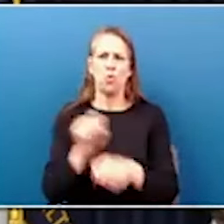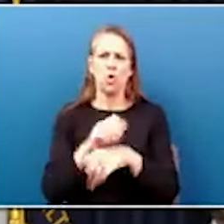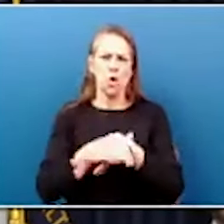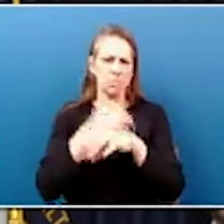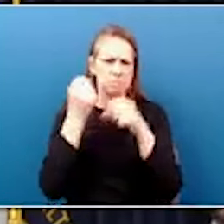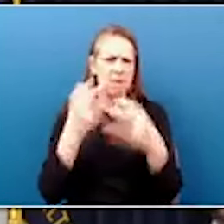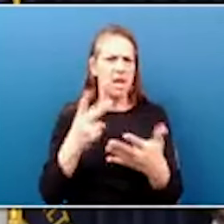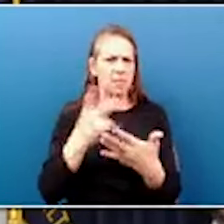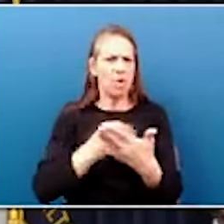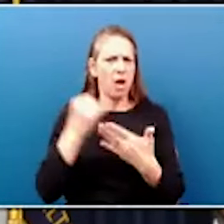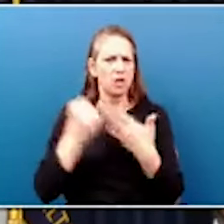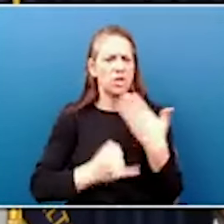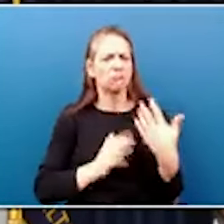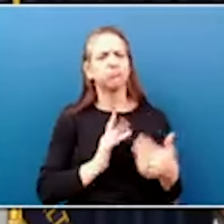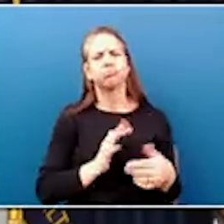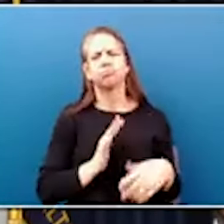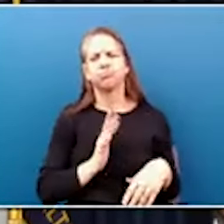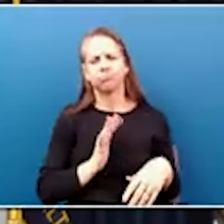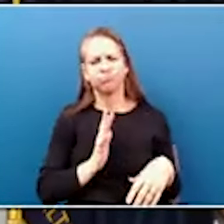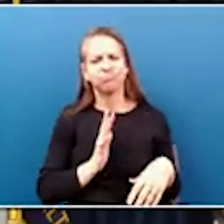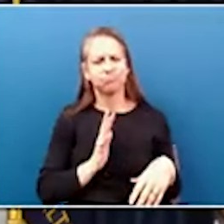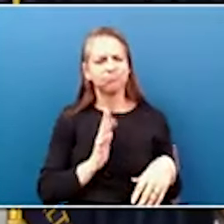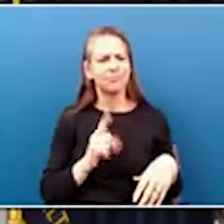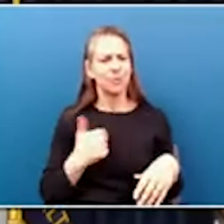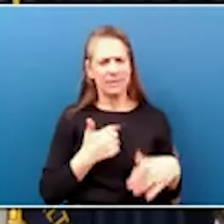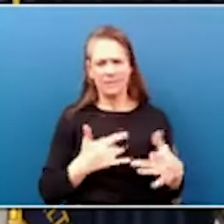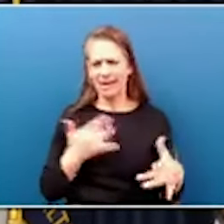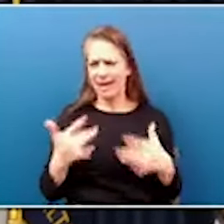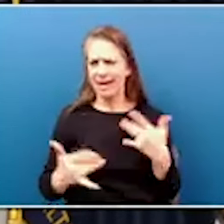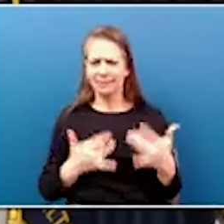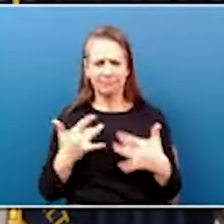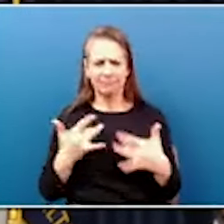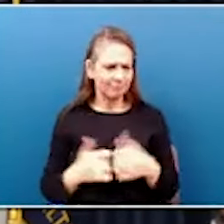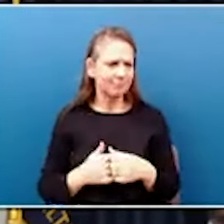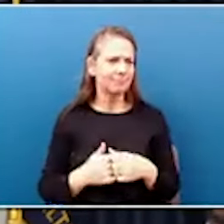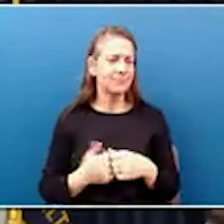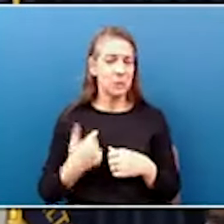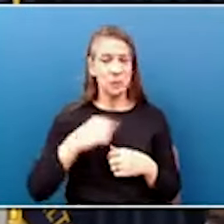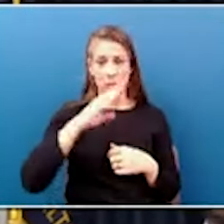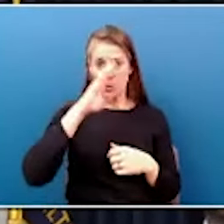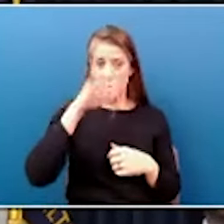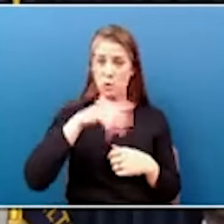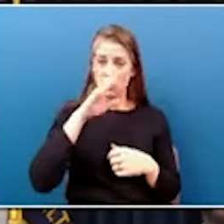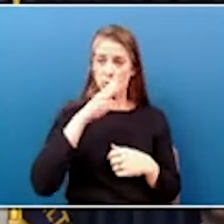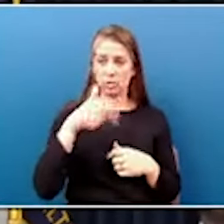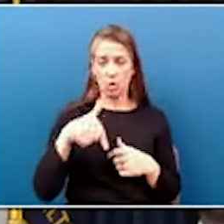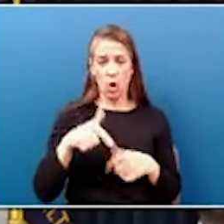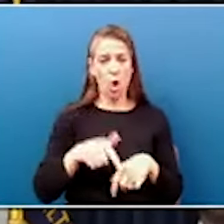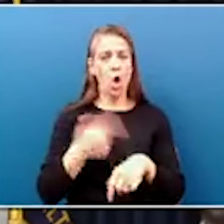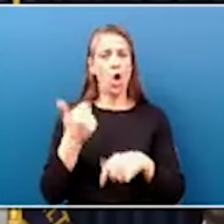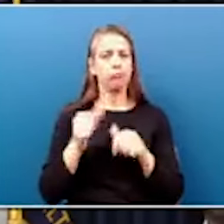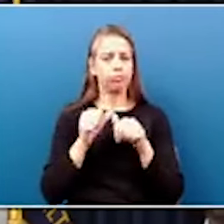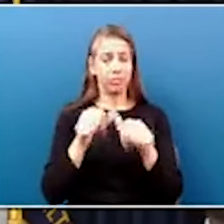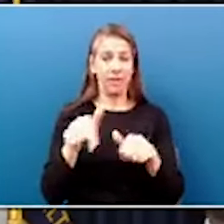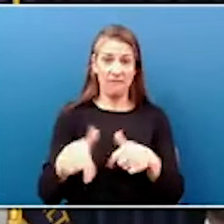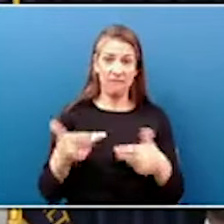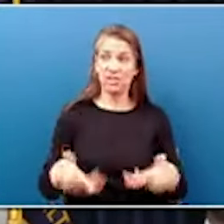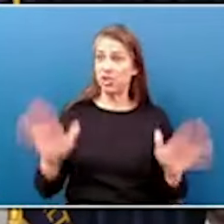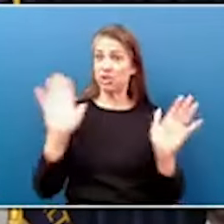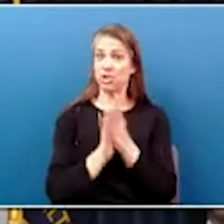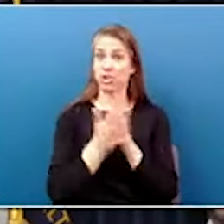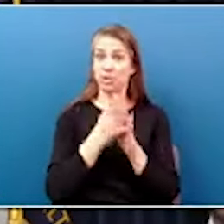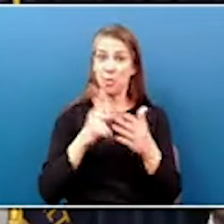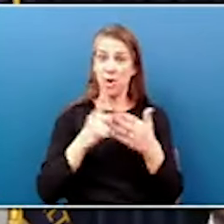And we're, we're excited about it. And I know that this is a long process. This, this isn't the end of the road for this, for this project,